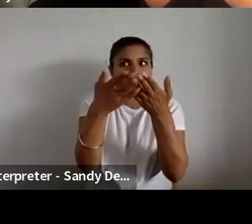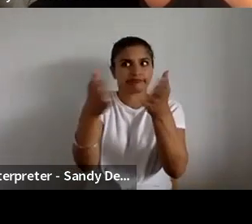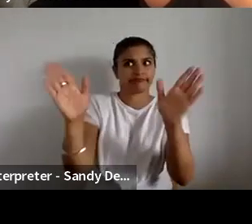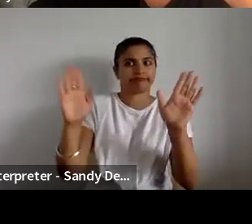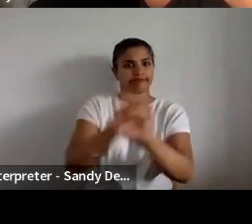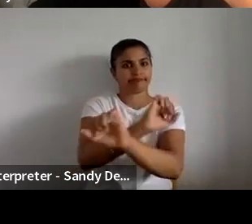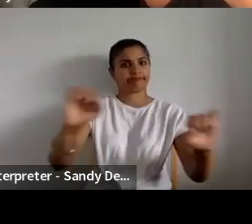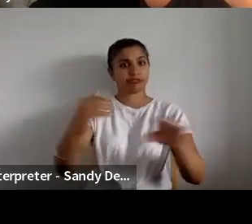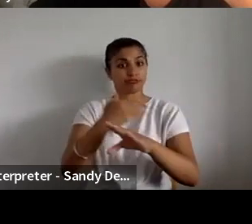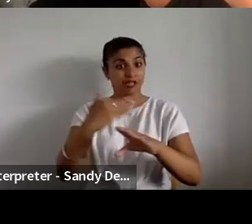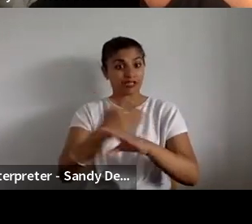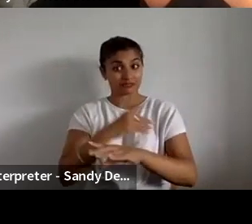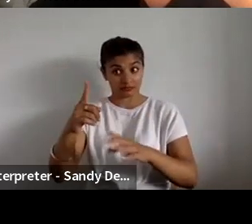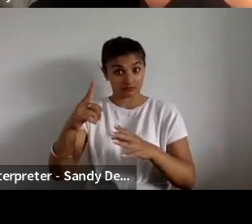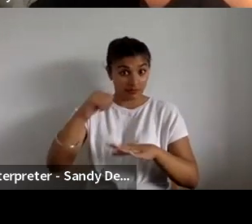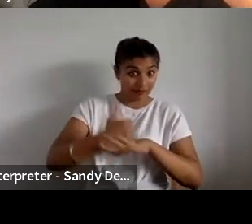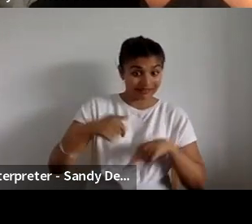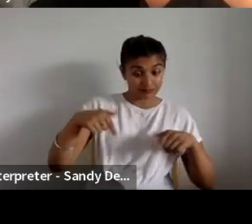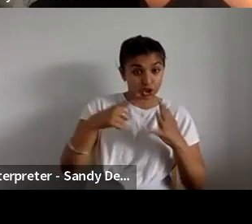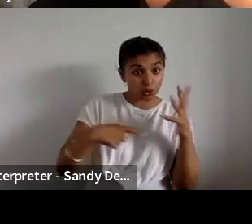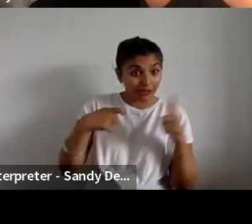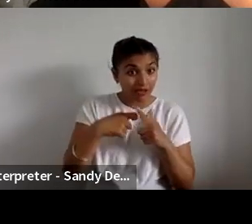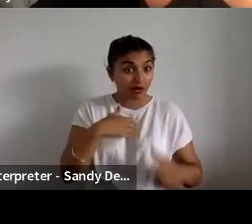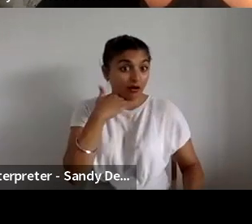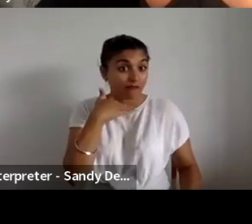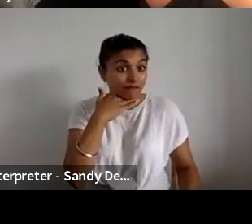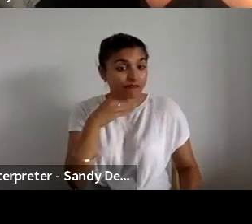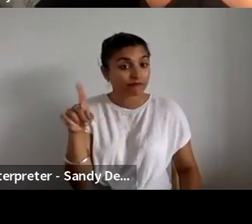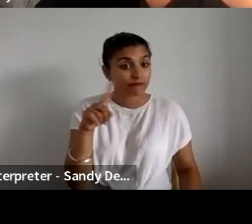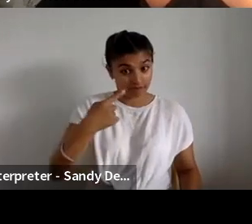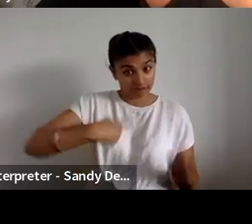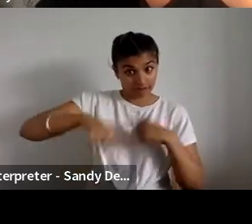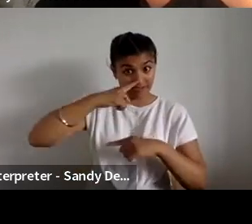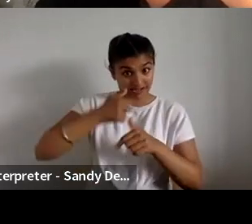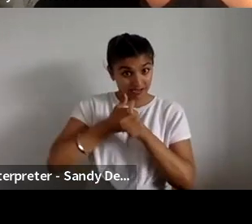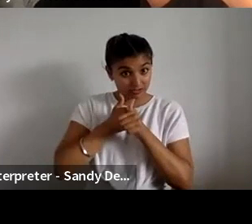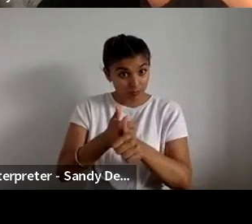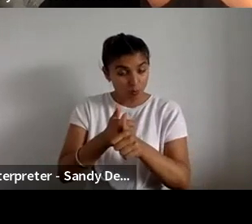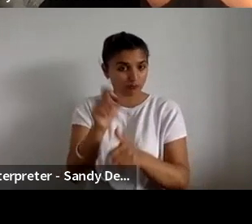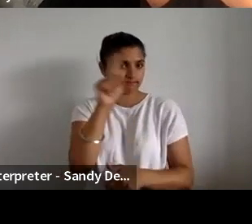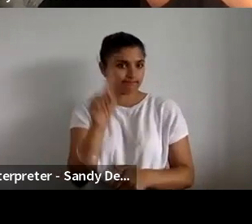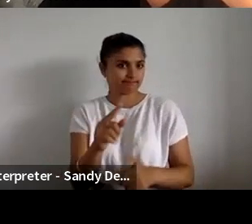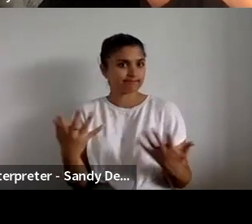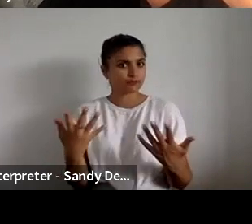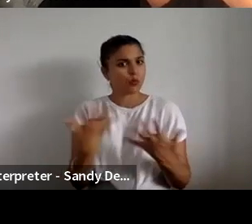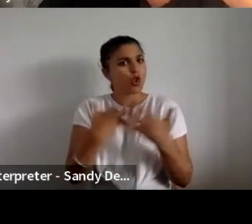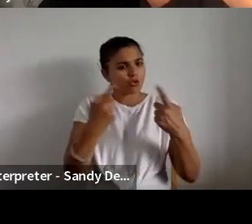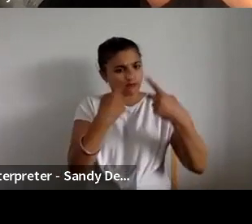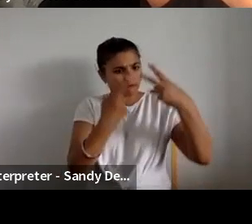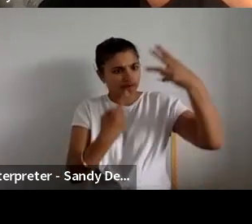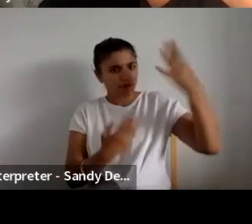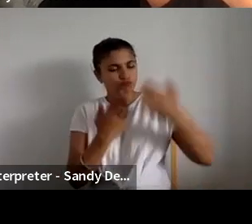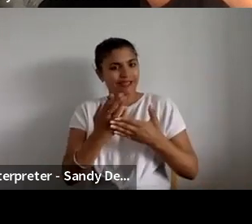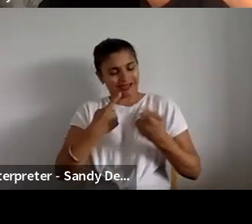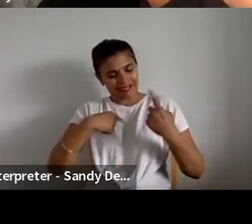in UK to be supported by us. It really hones down the kind of scrutiny onto those things in